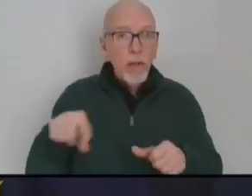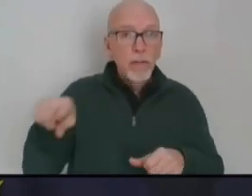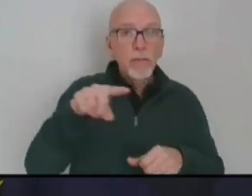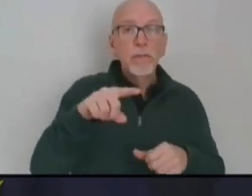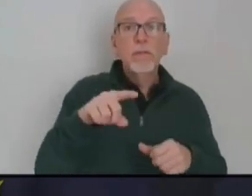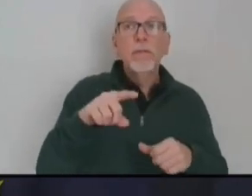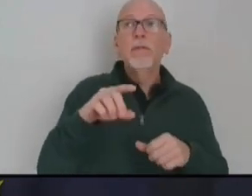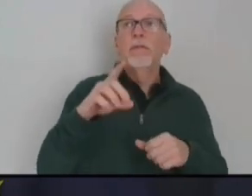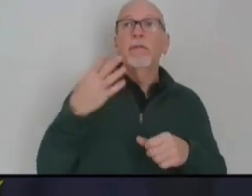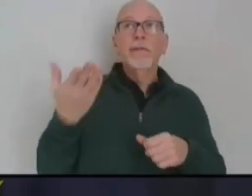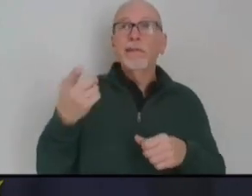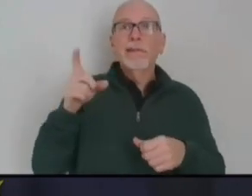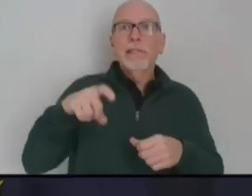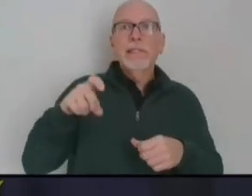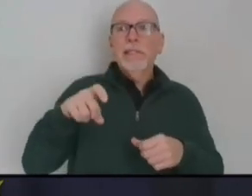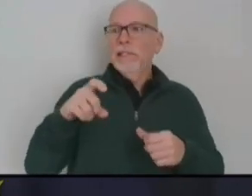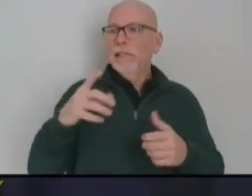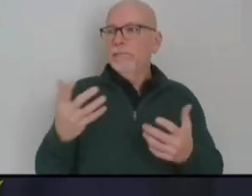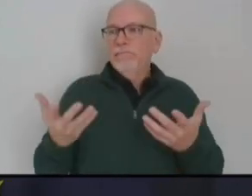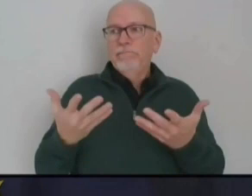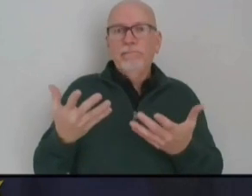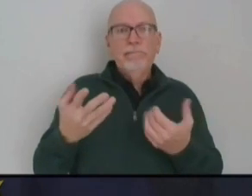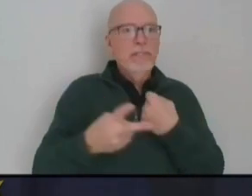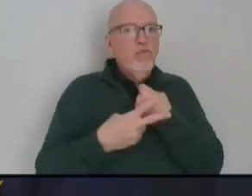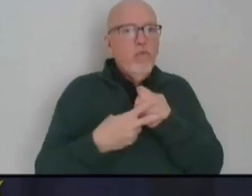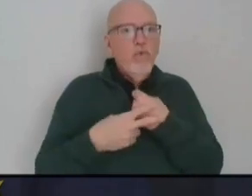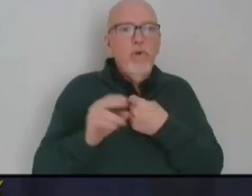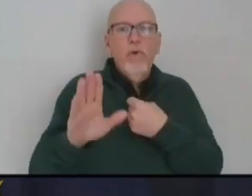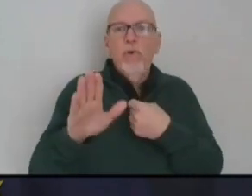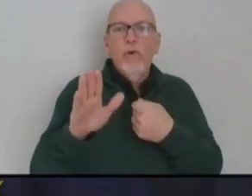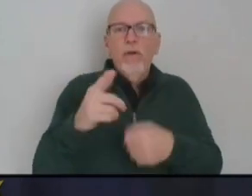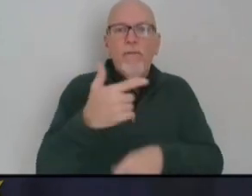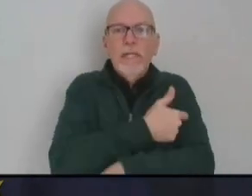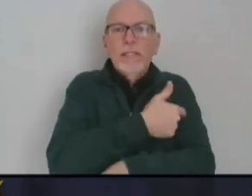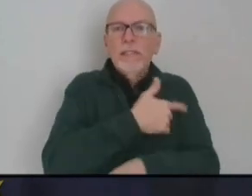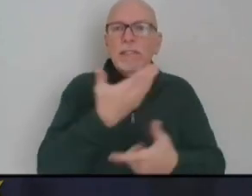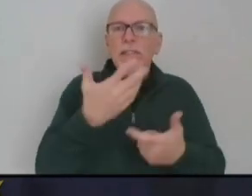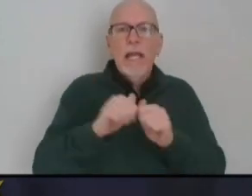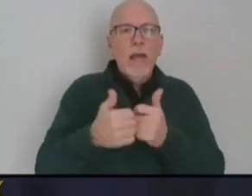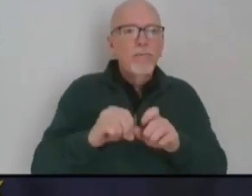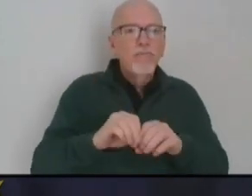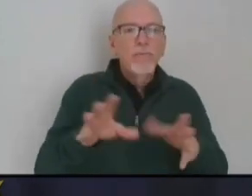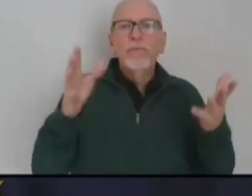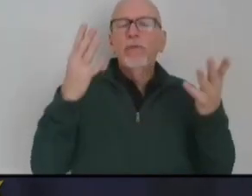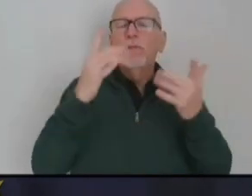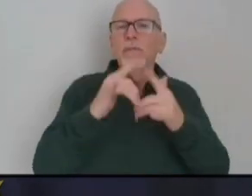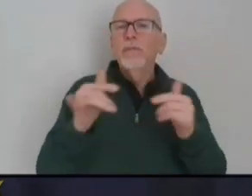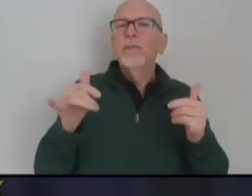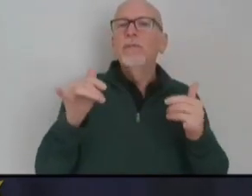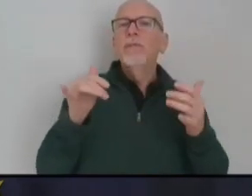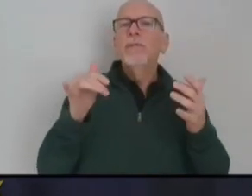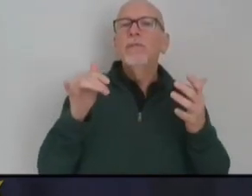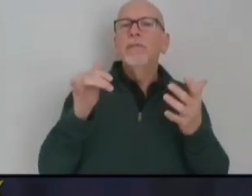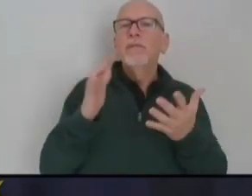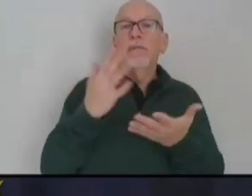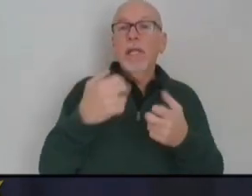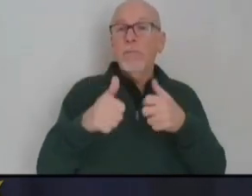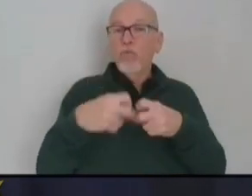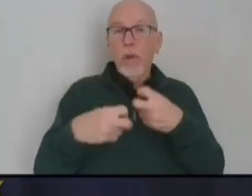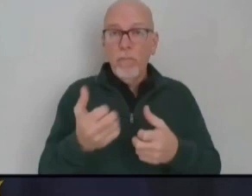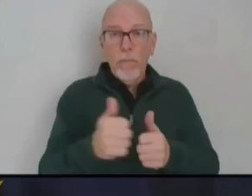infrastructure that's needed to store the vaccine distributed. And if that's, you know, if problem that you've heard of lately.